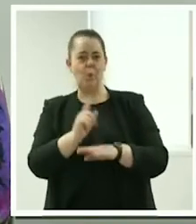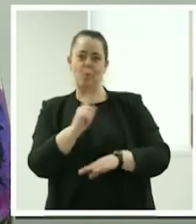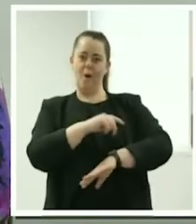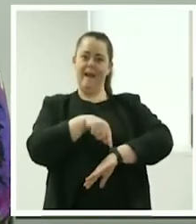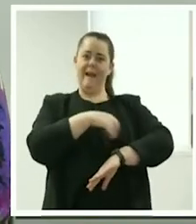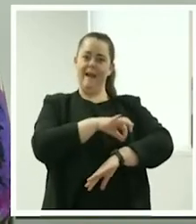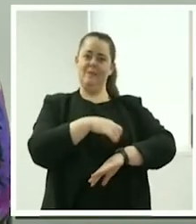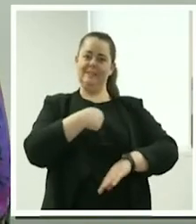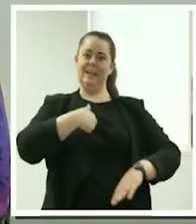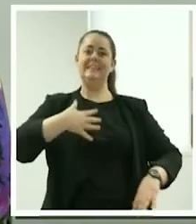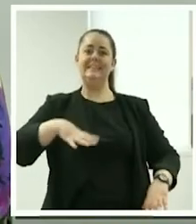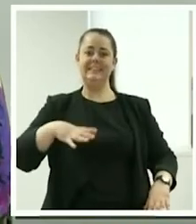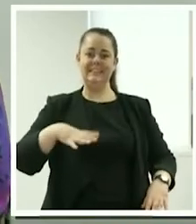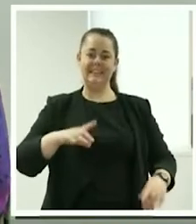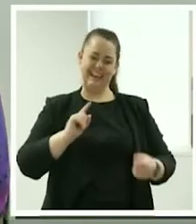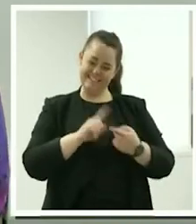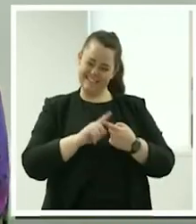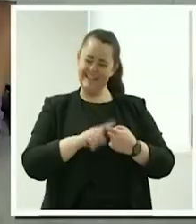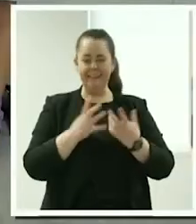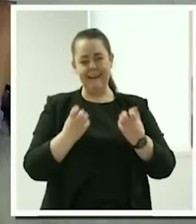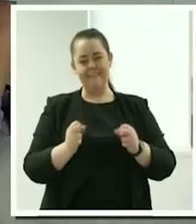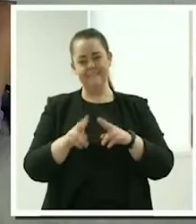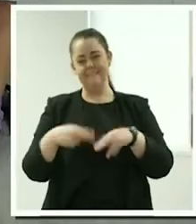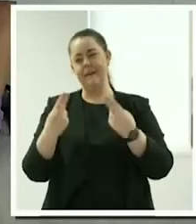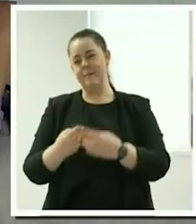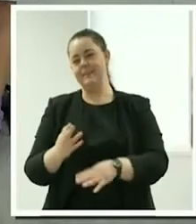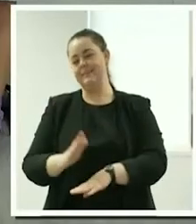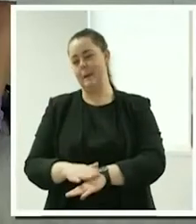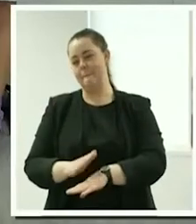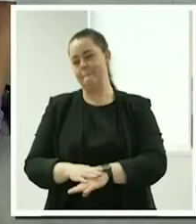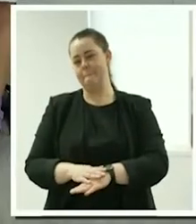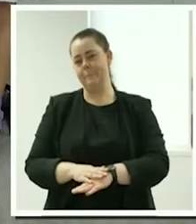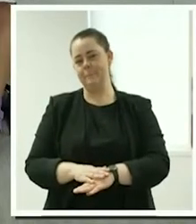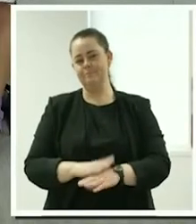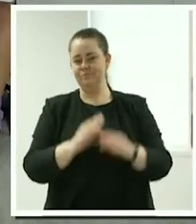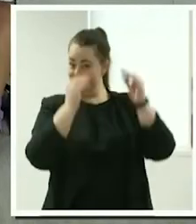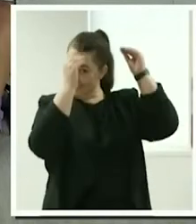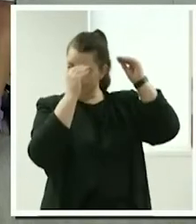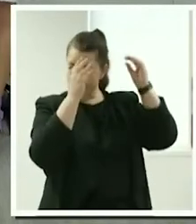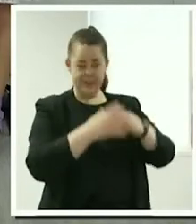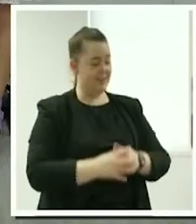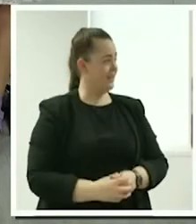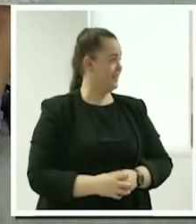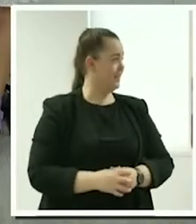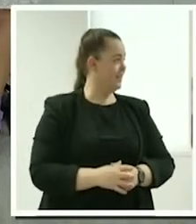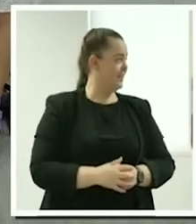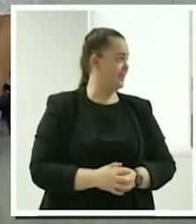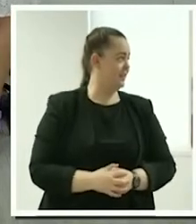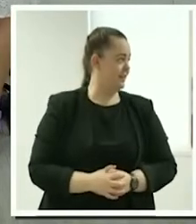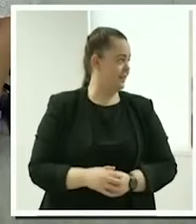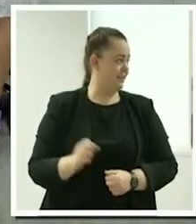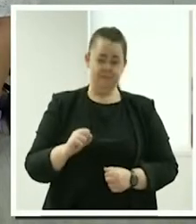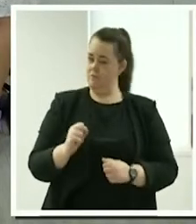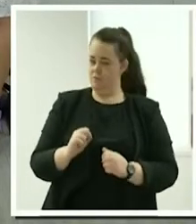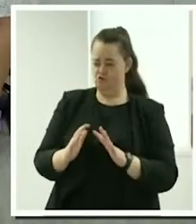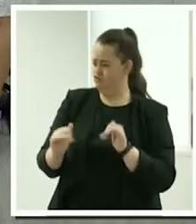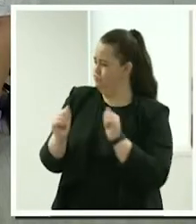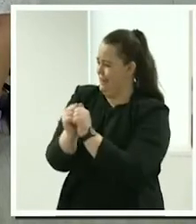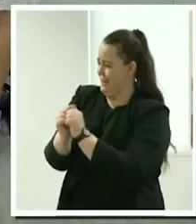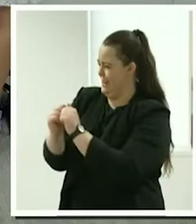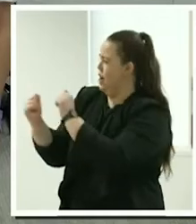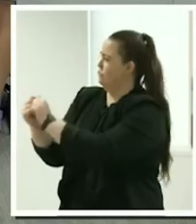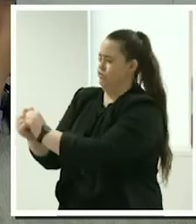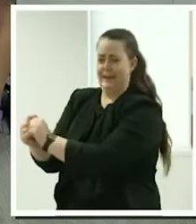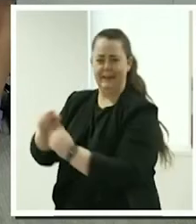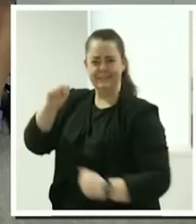and still do um family time that's great tammy what flexibility yeah i agree 100 and lifestyle definitely